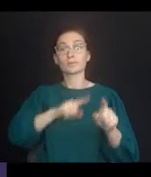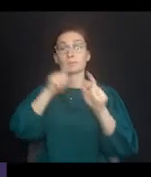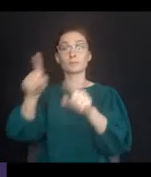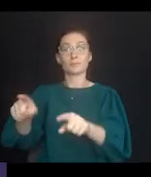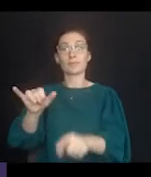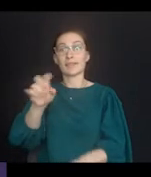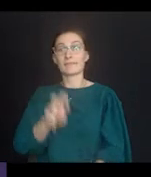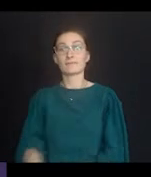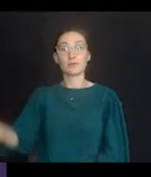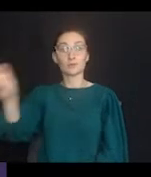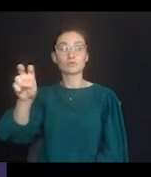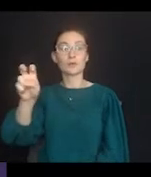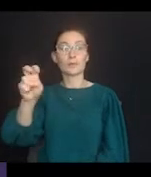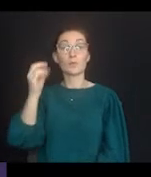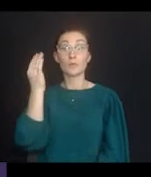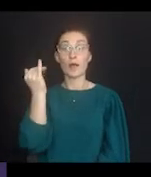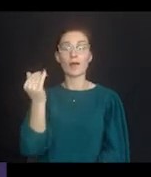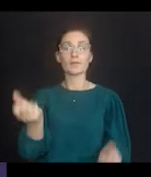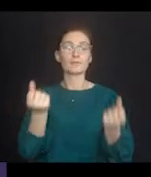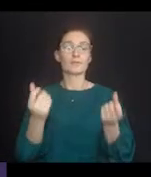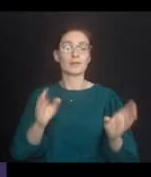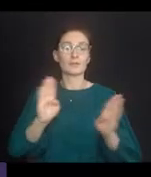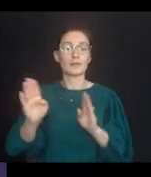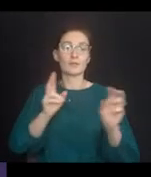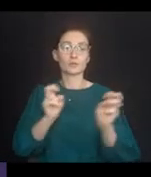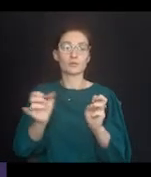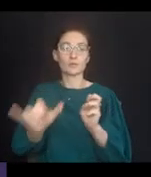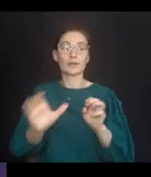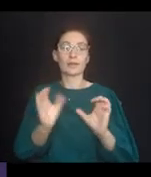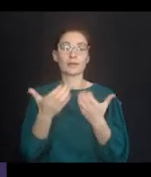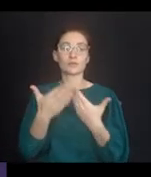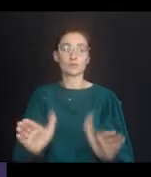field trip due to ongoing behavioral issues from the classroom.